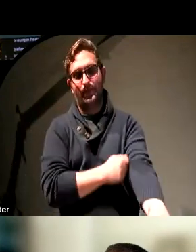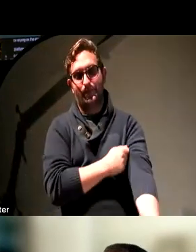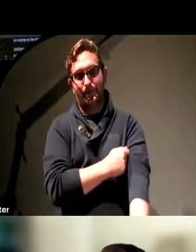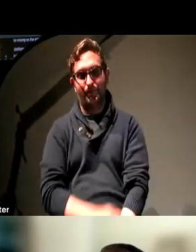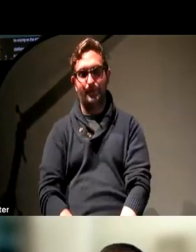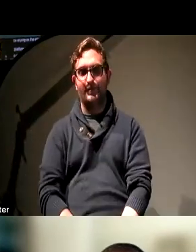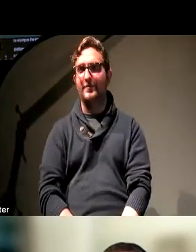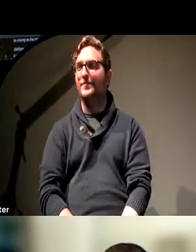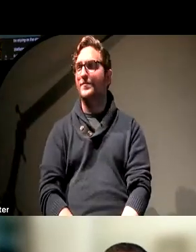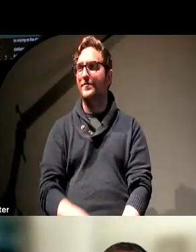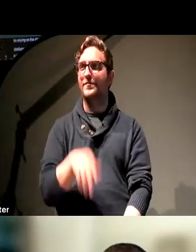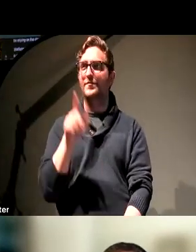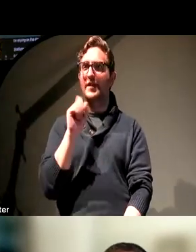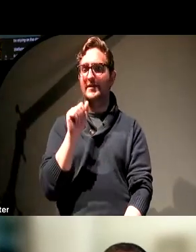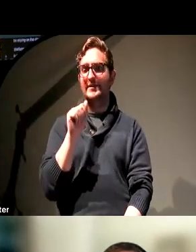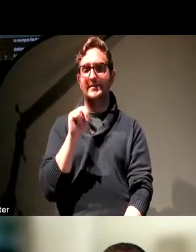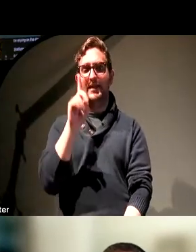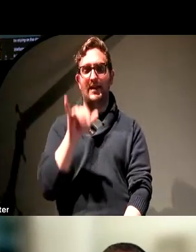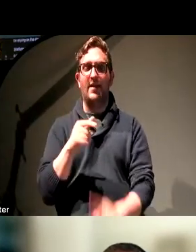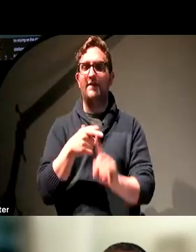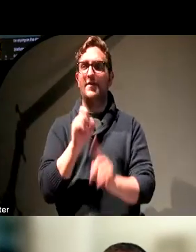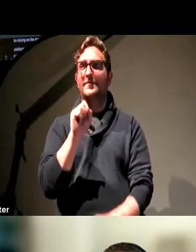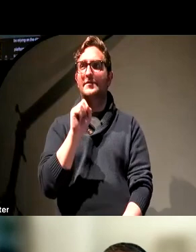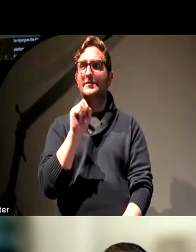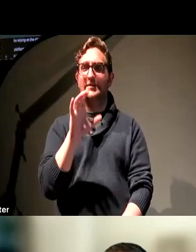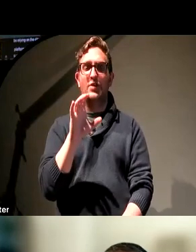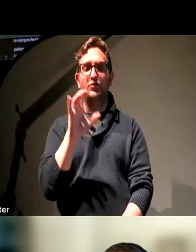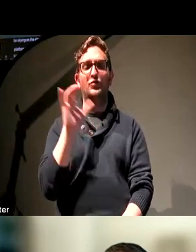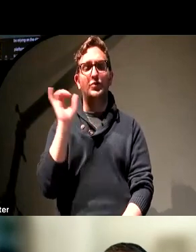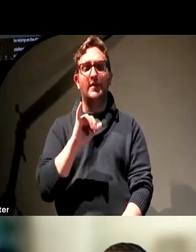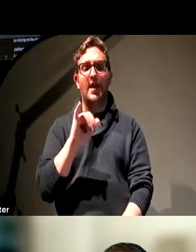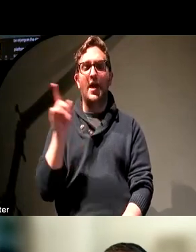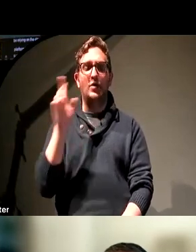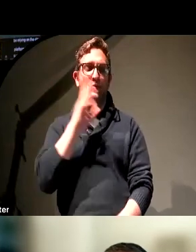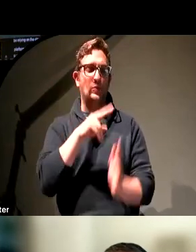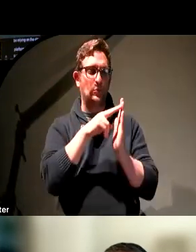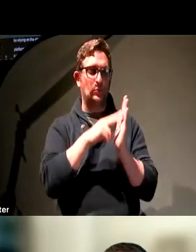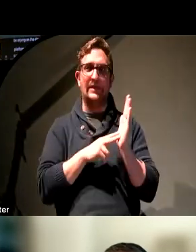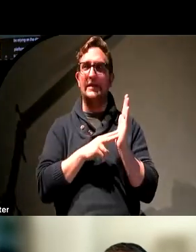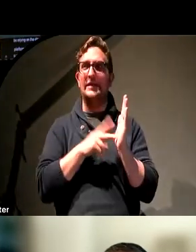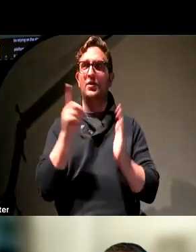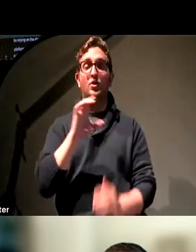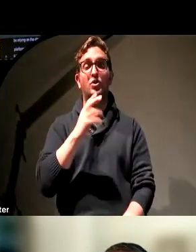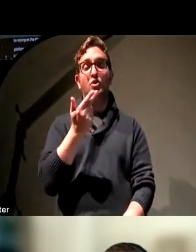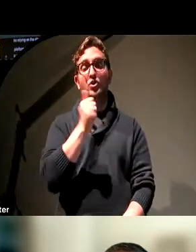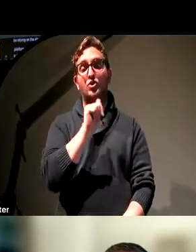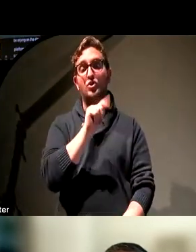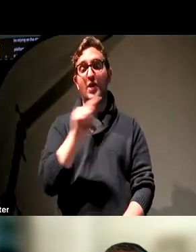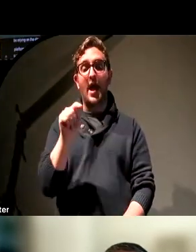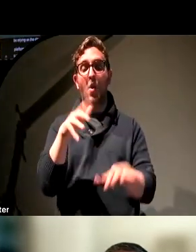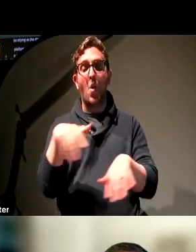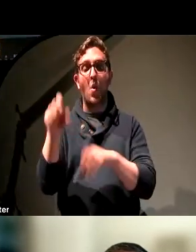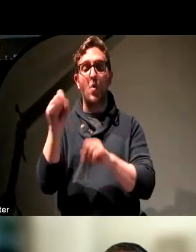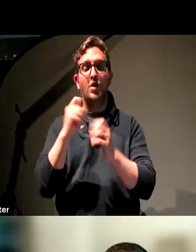Rob, this is Sandy Lambert with Signal Centers. We've got another question that's come in. I'll read it. Chattanooga hosts Project Voice